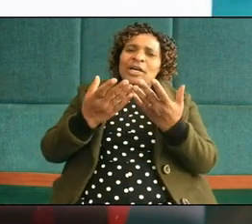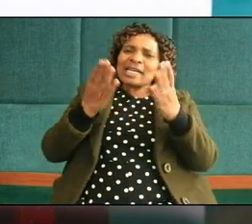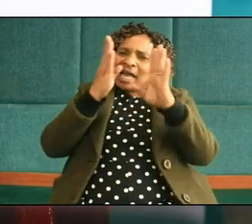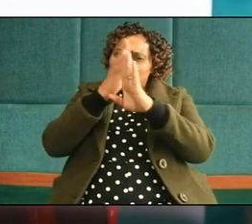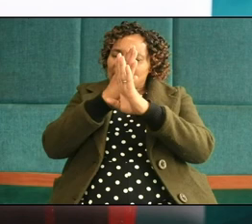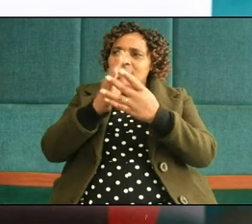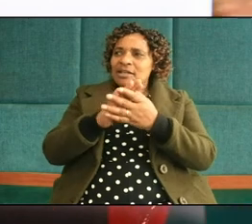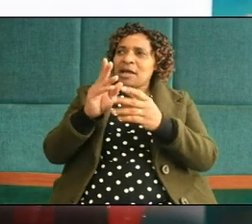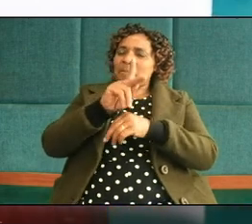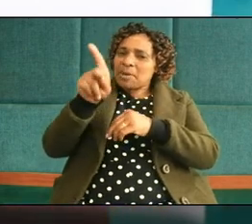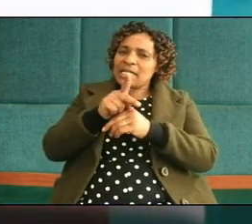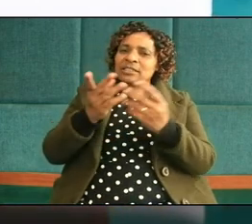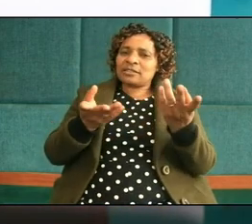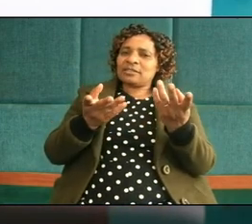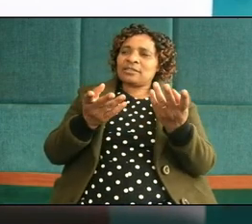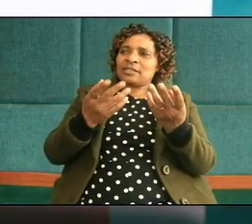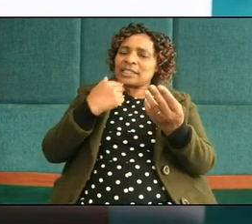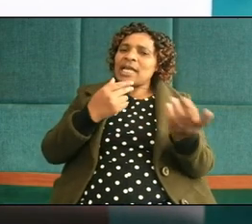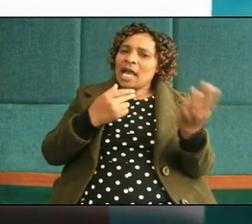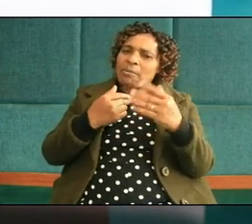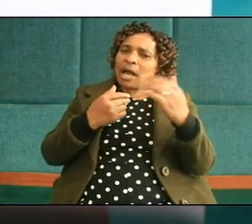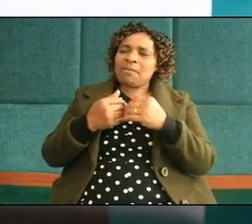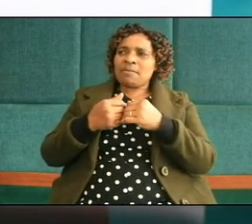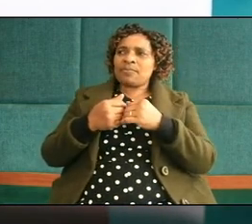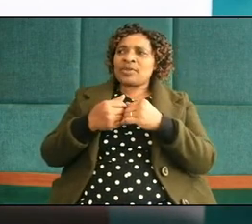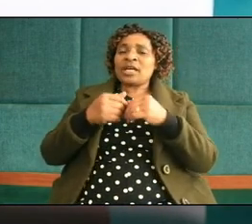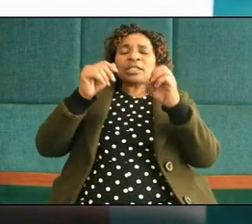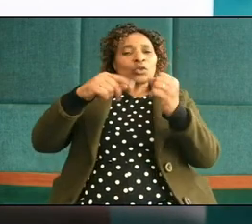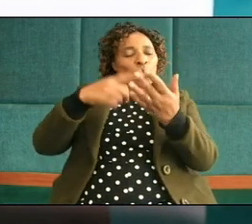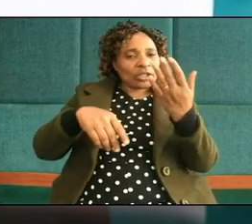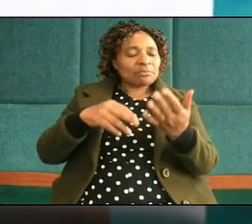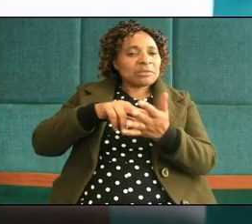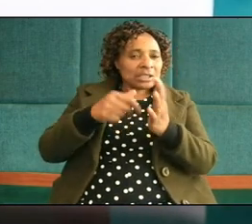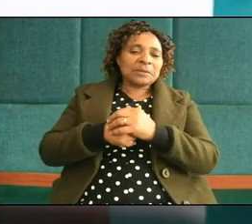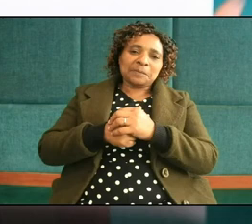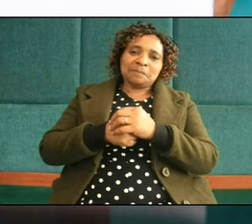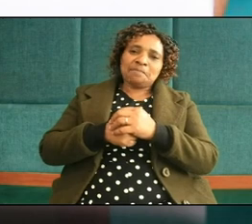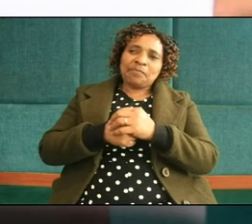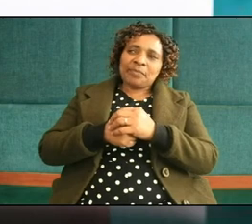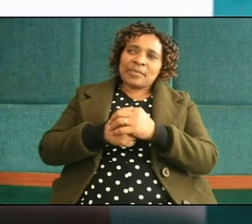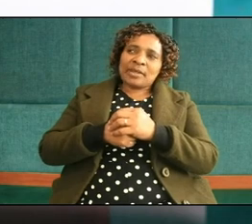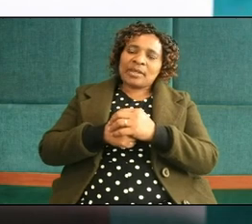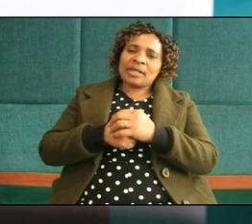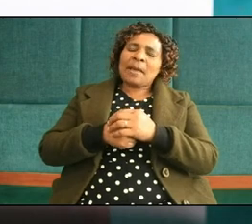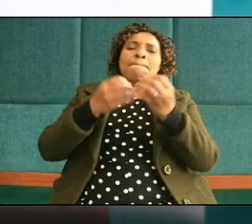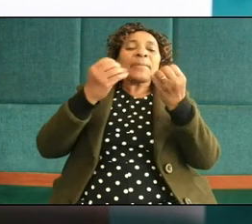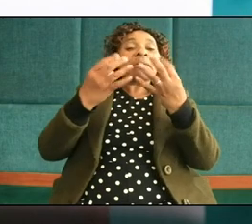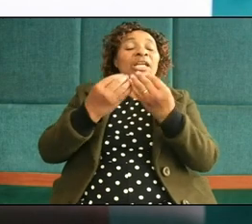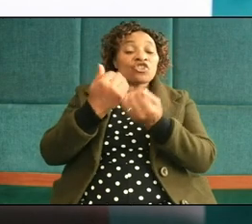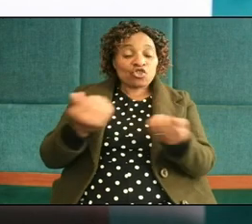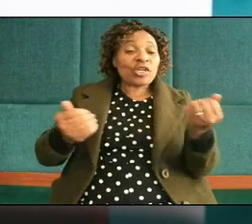come come come come come this is what we think most child abuse